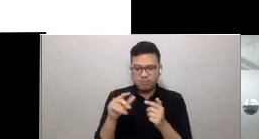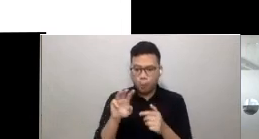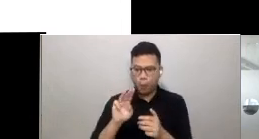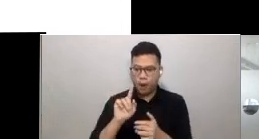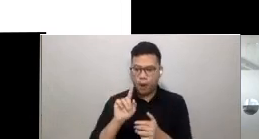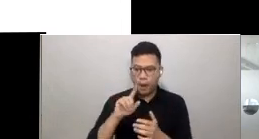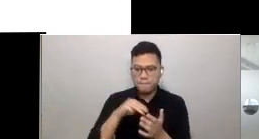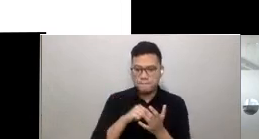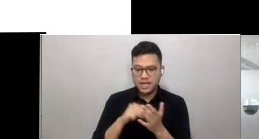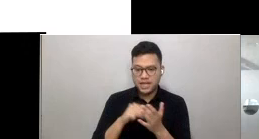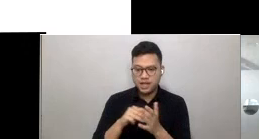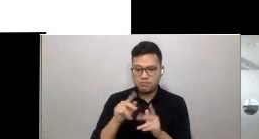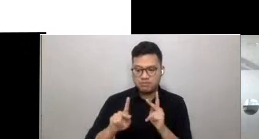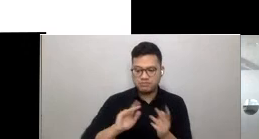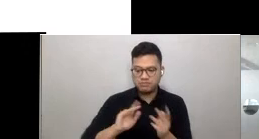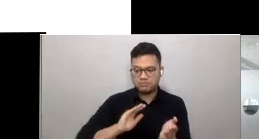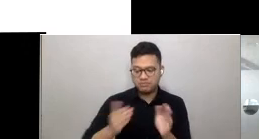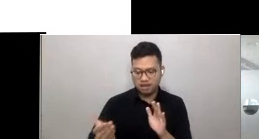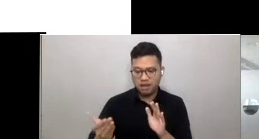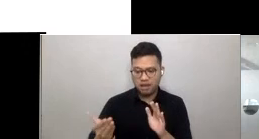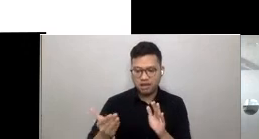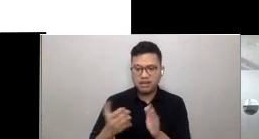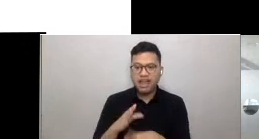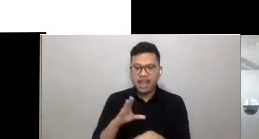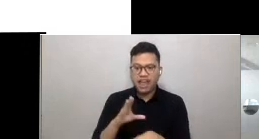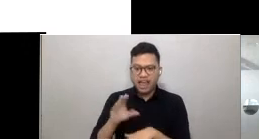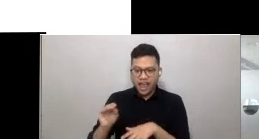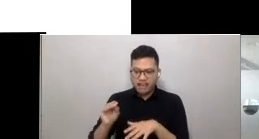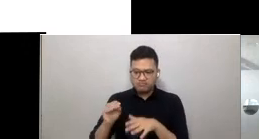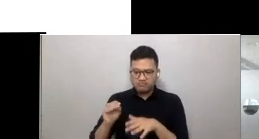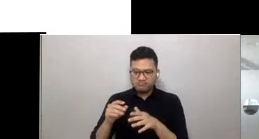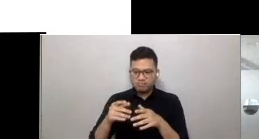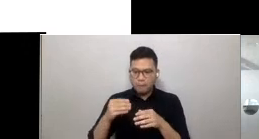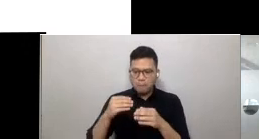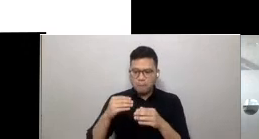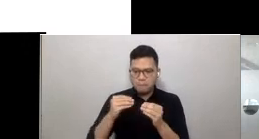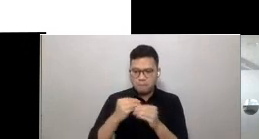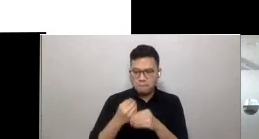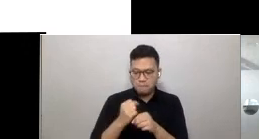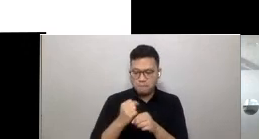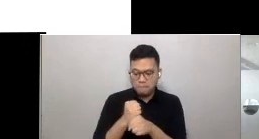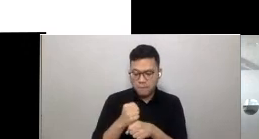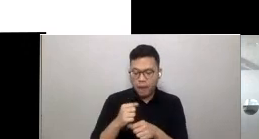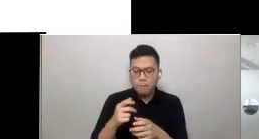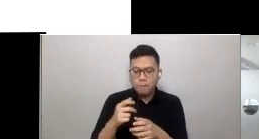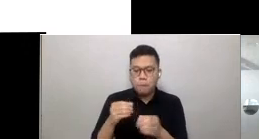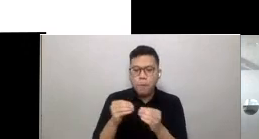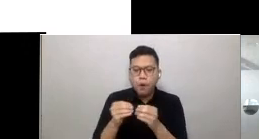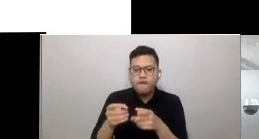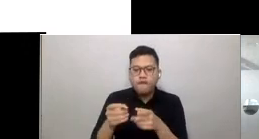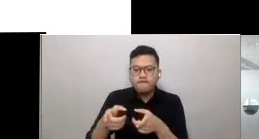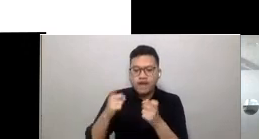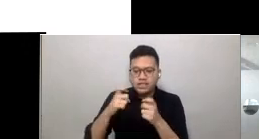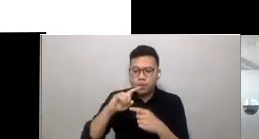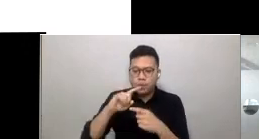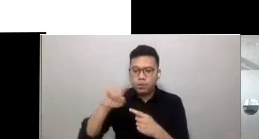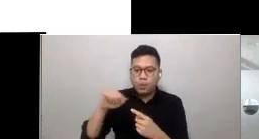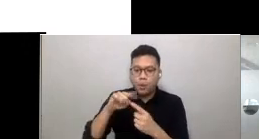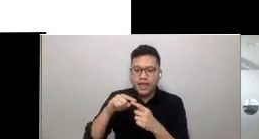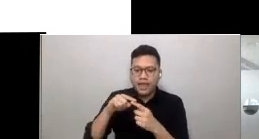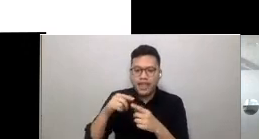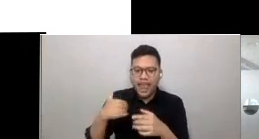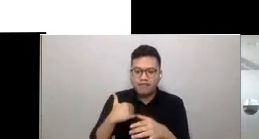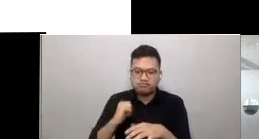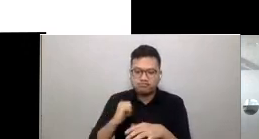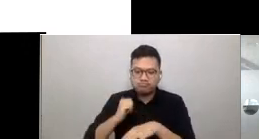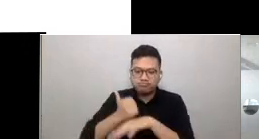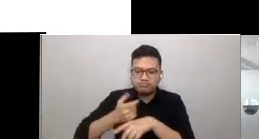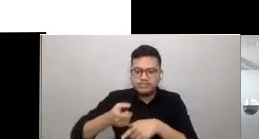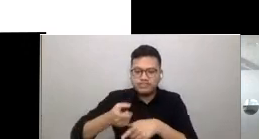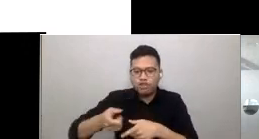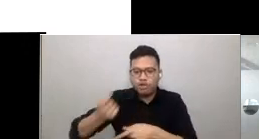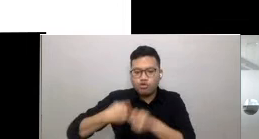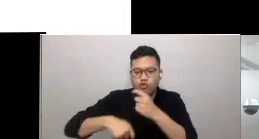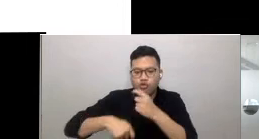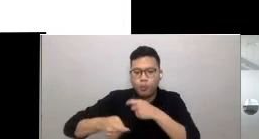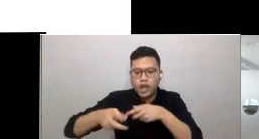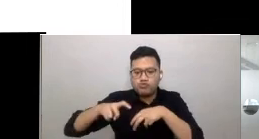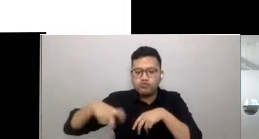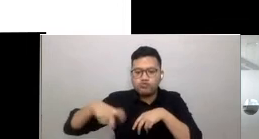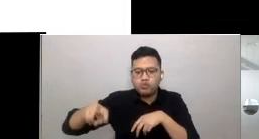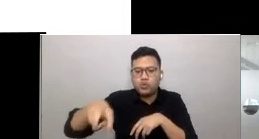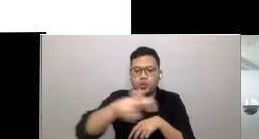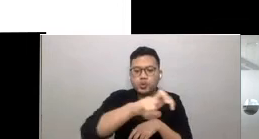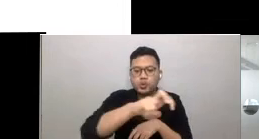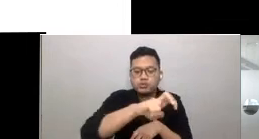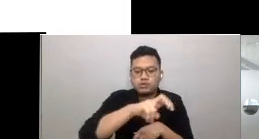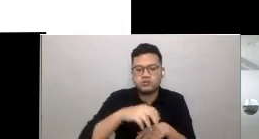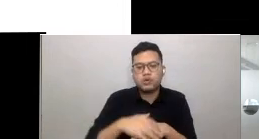disease along trade routes, arriving in developed industrial towns in Europe where its spread was aided by crowded